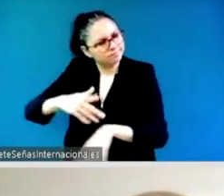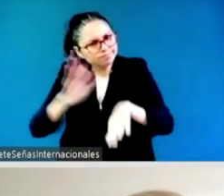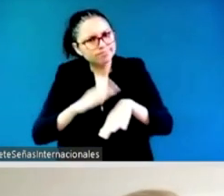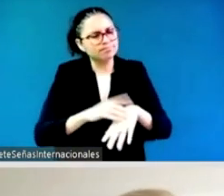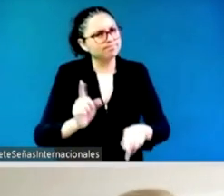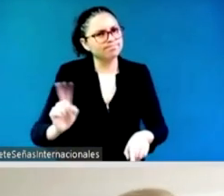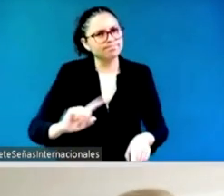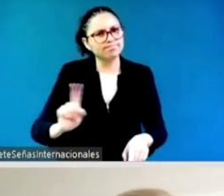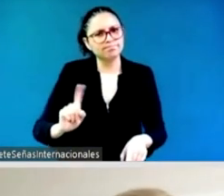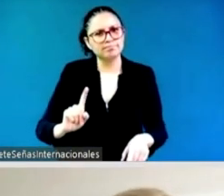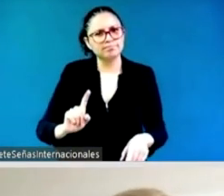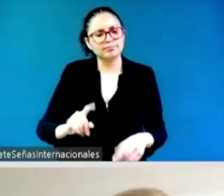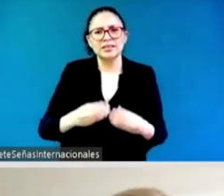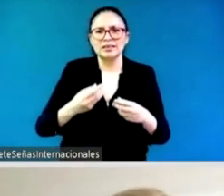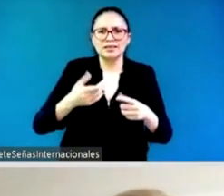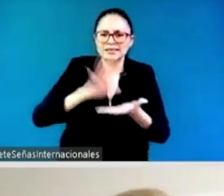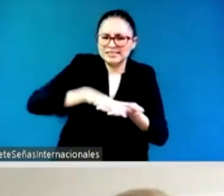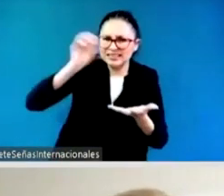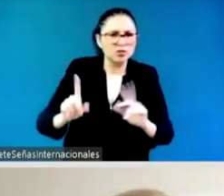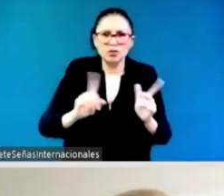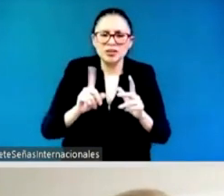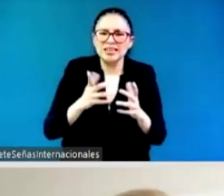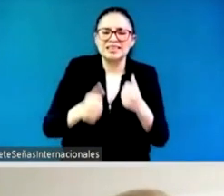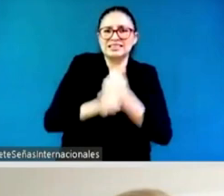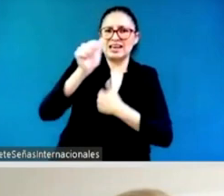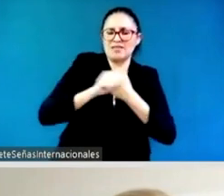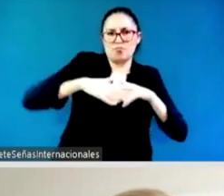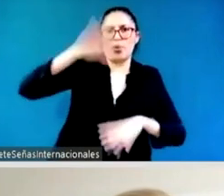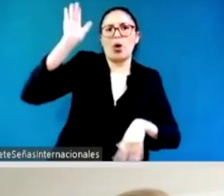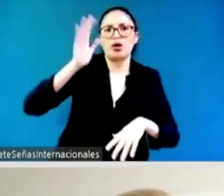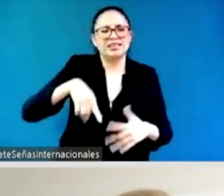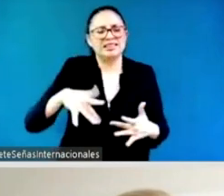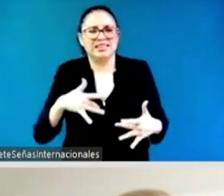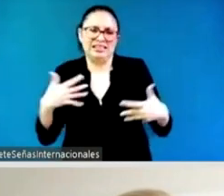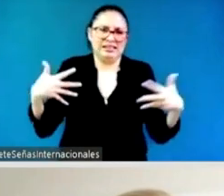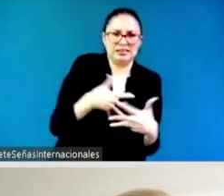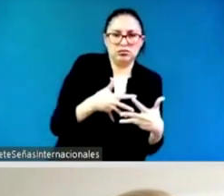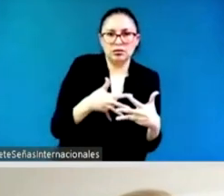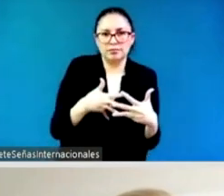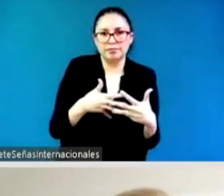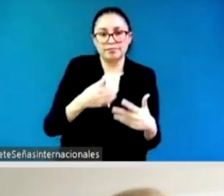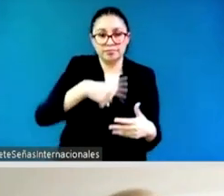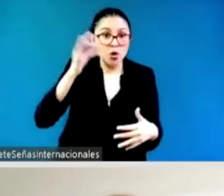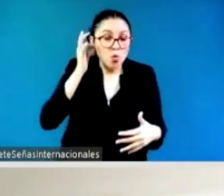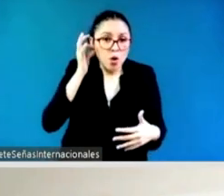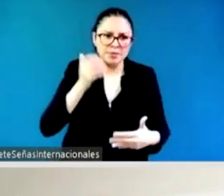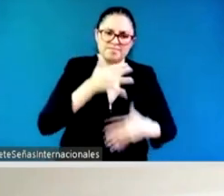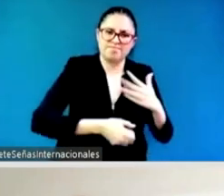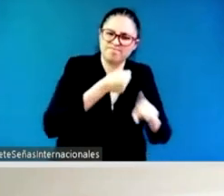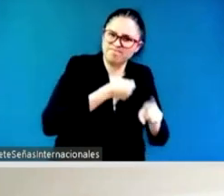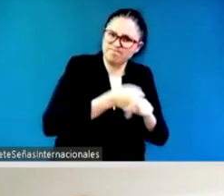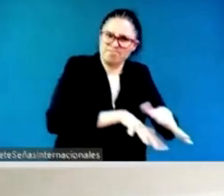environment against activists especially those working on certain issues and that is also something that we have tried to